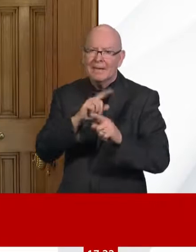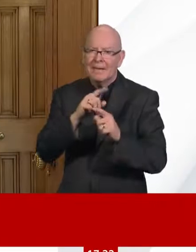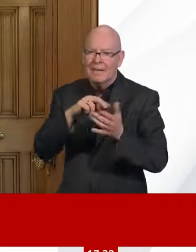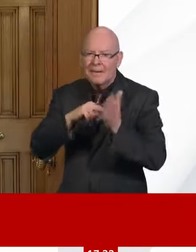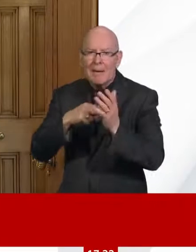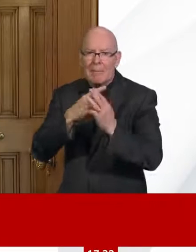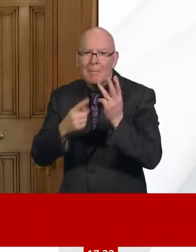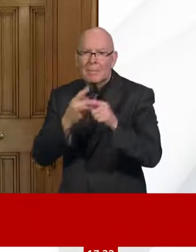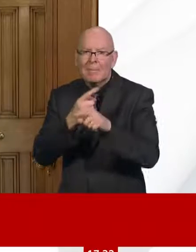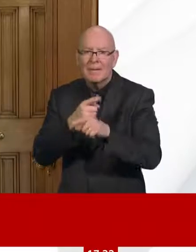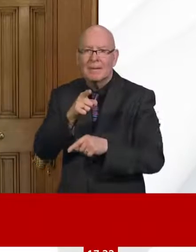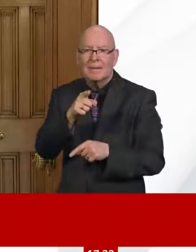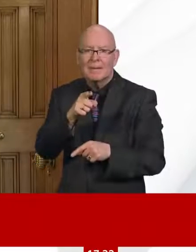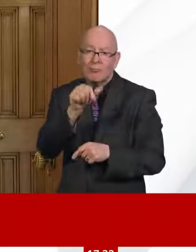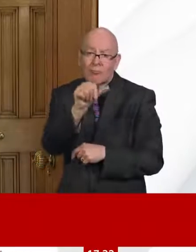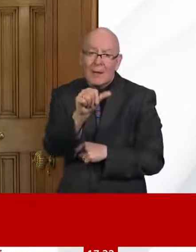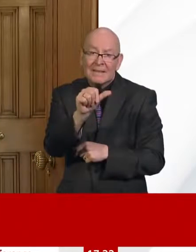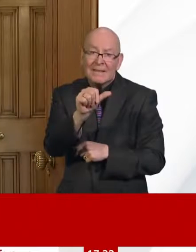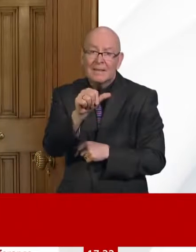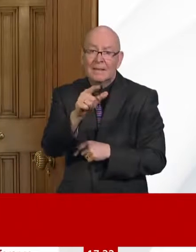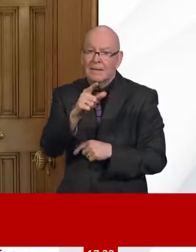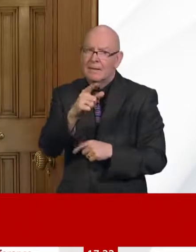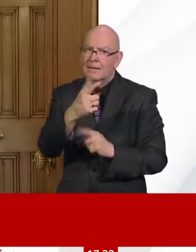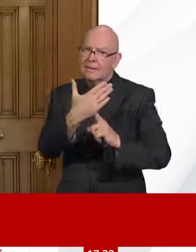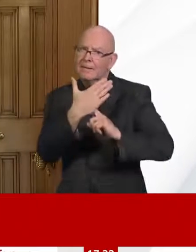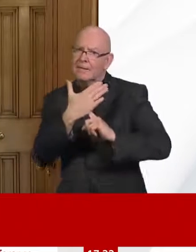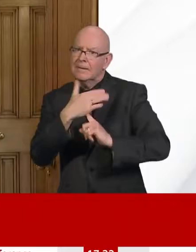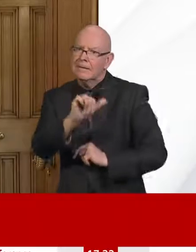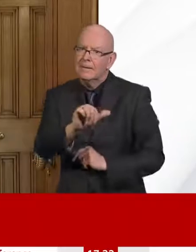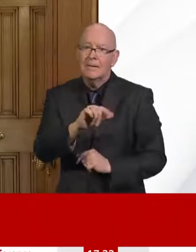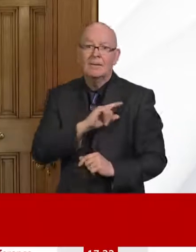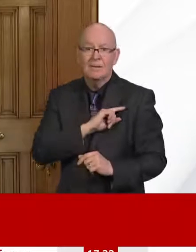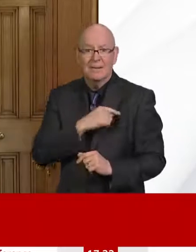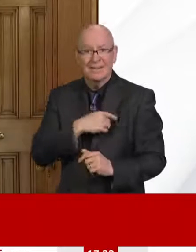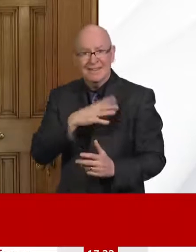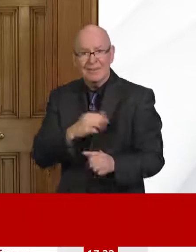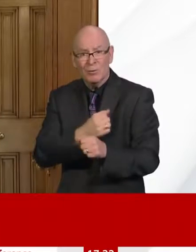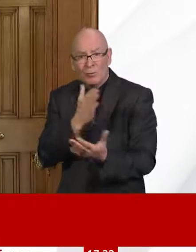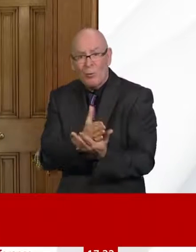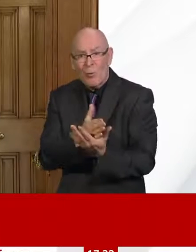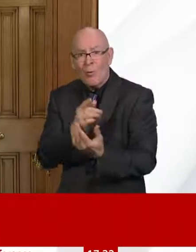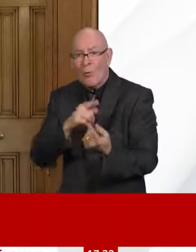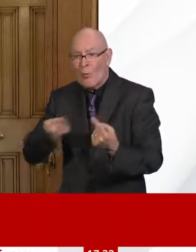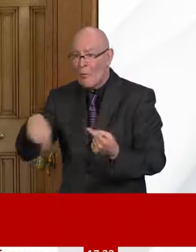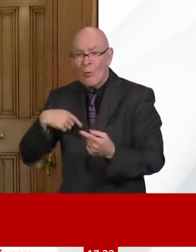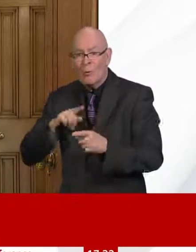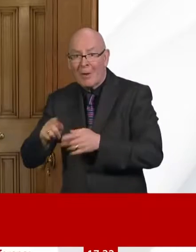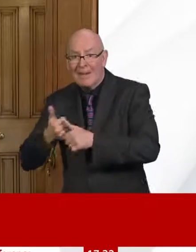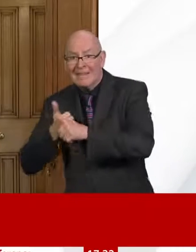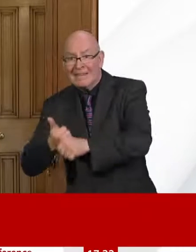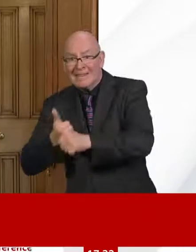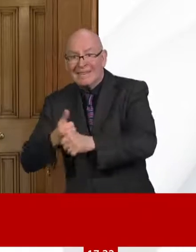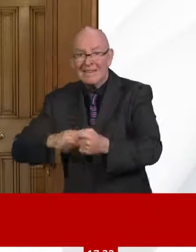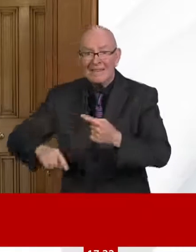grants to small businesses, that money has obviously left central government and gone to local government who are administering those grant schemes.